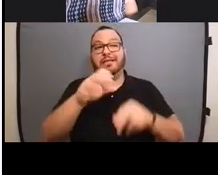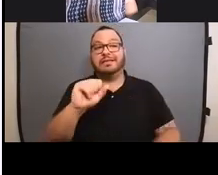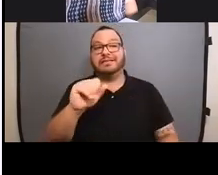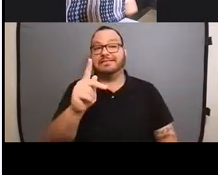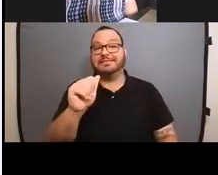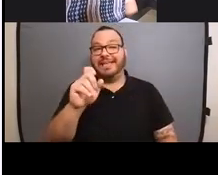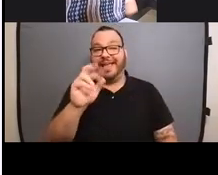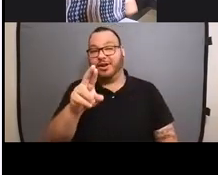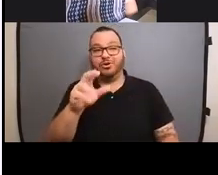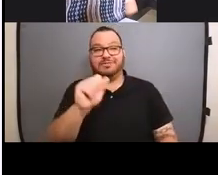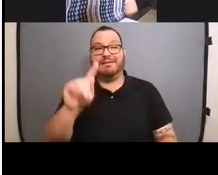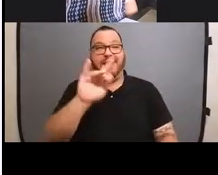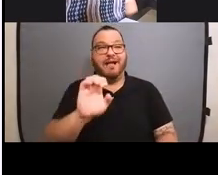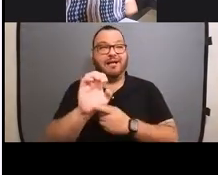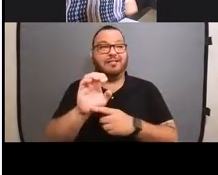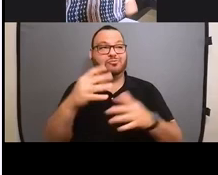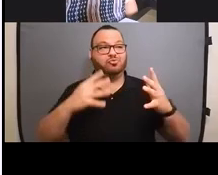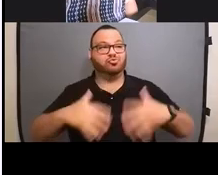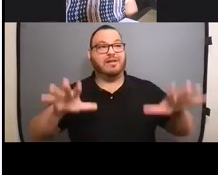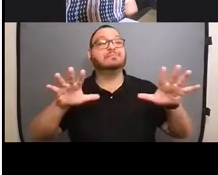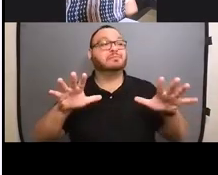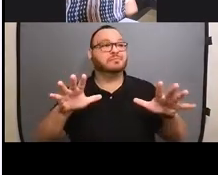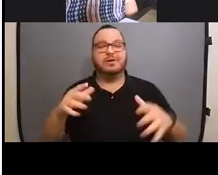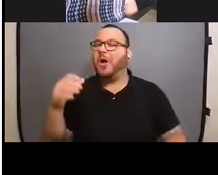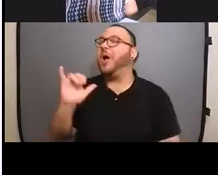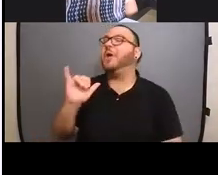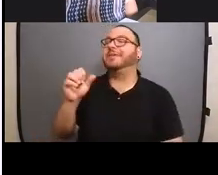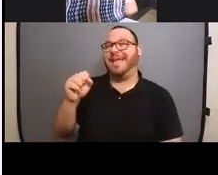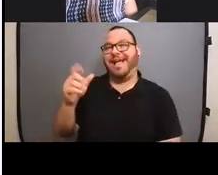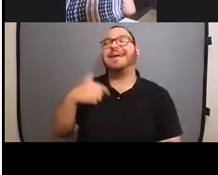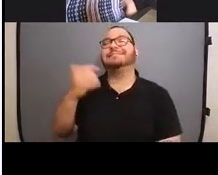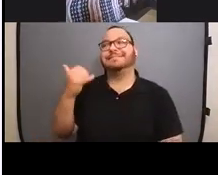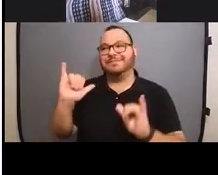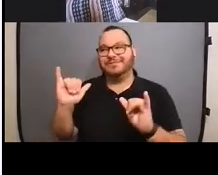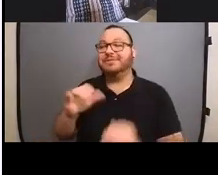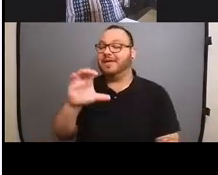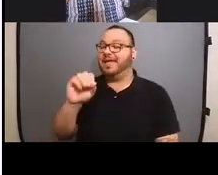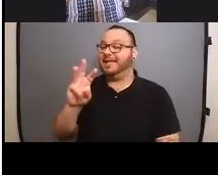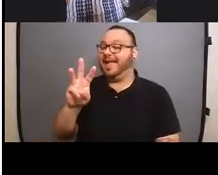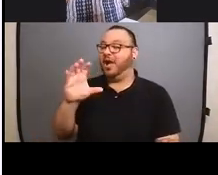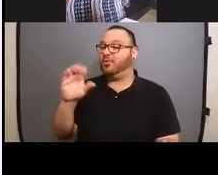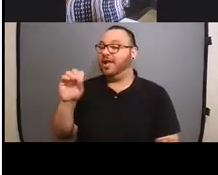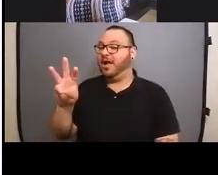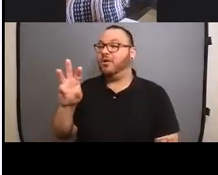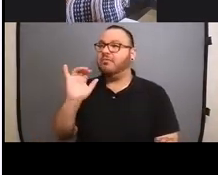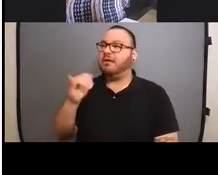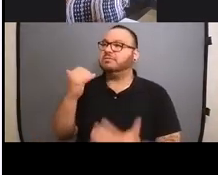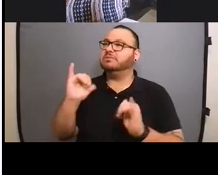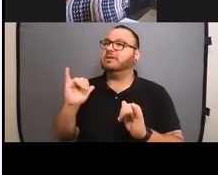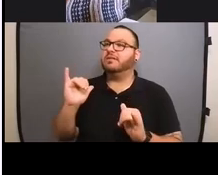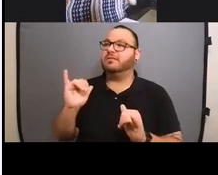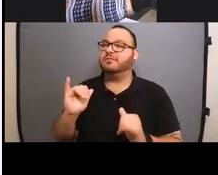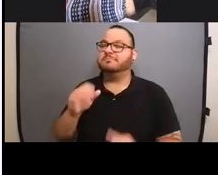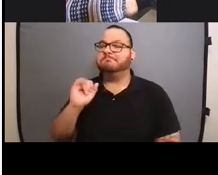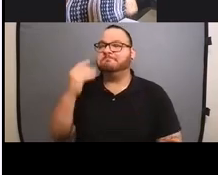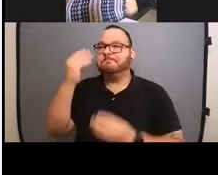Oh, I still do those. Cow cow. cow cow. Yeah. I'm thinking about